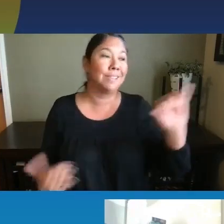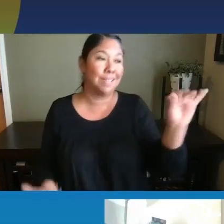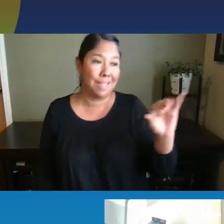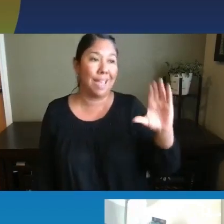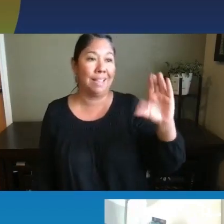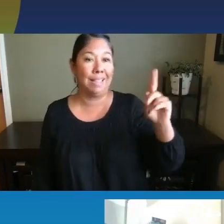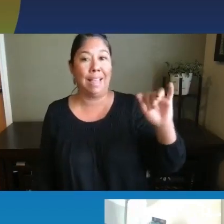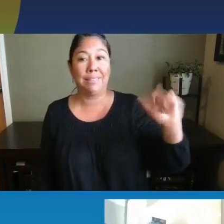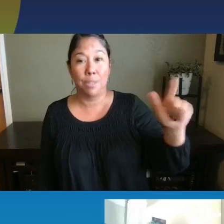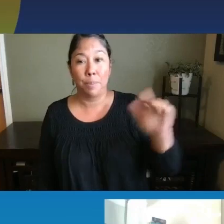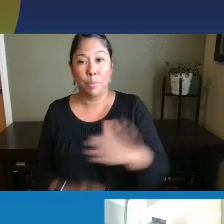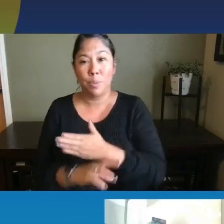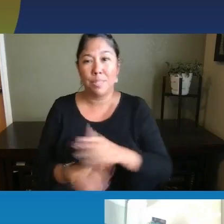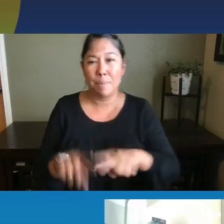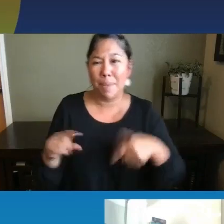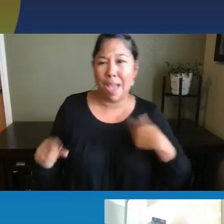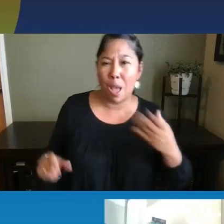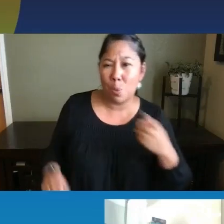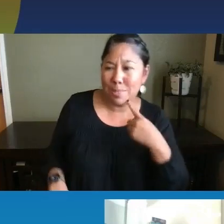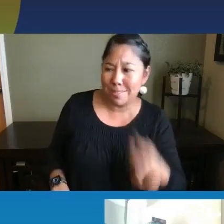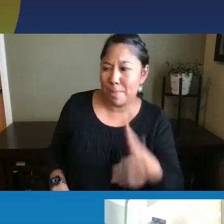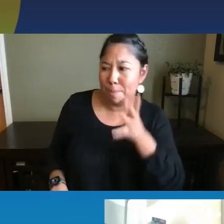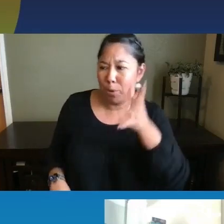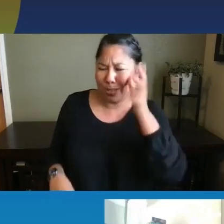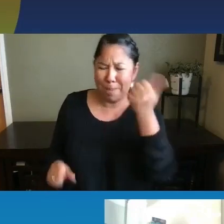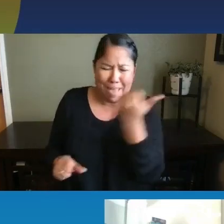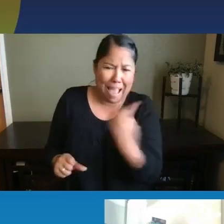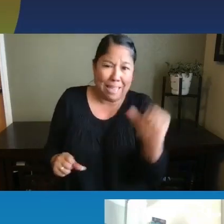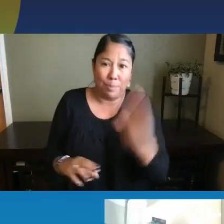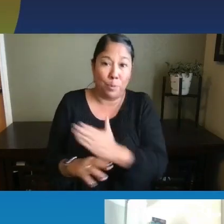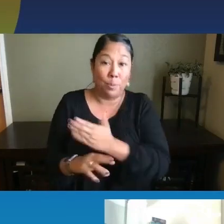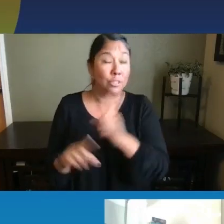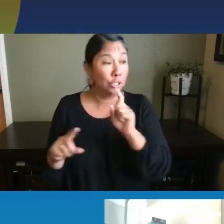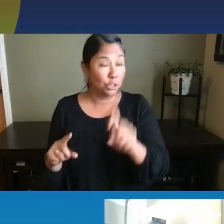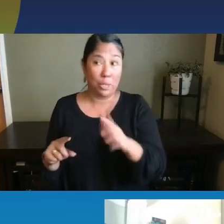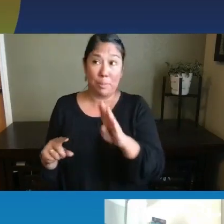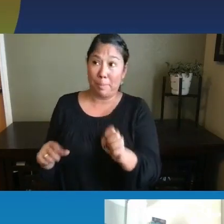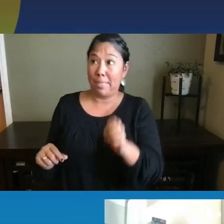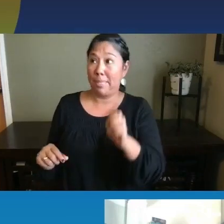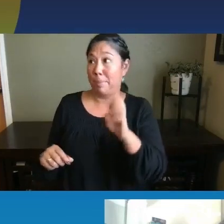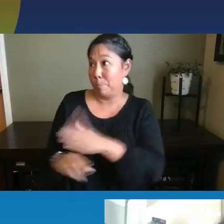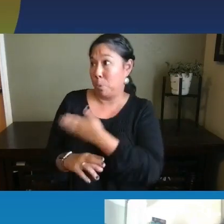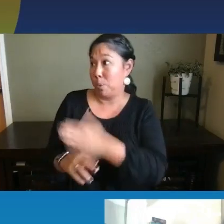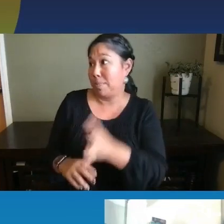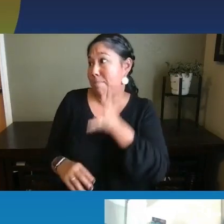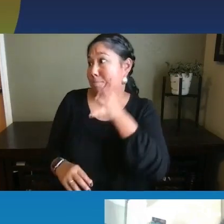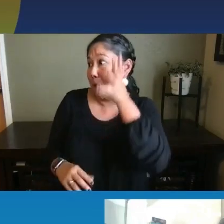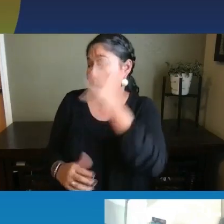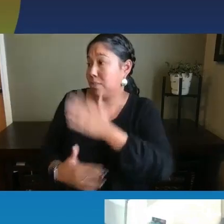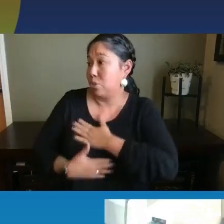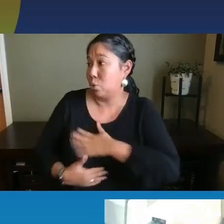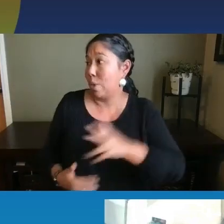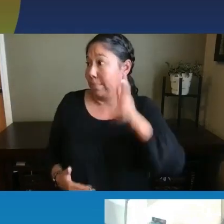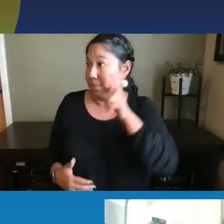classical, but I always tell parents it can be any music and it should be music that the parents enjoy listening to. So they'll be motivated to play it for their child.